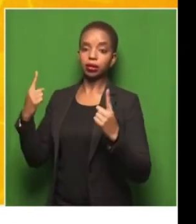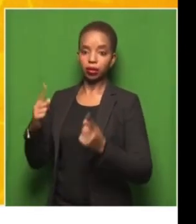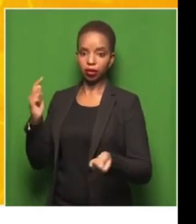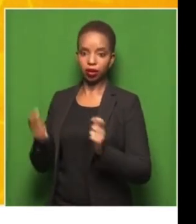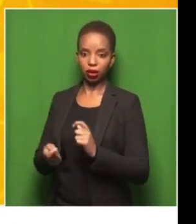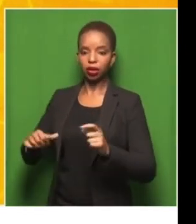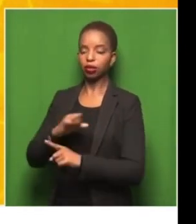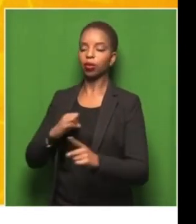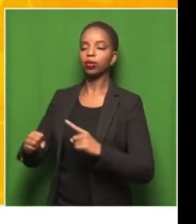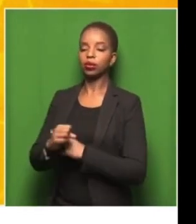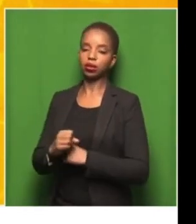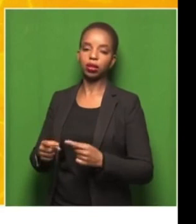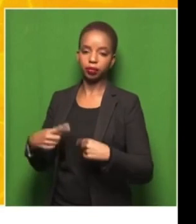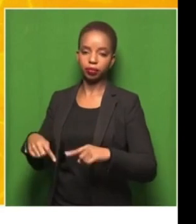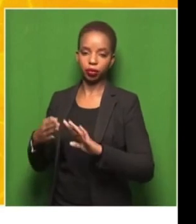fabric. We appreciate your time.